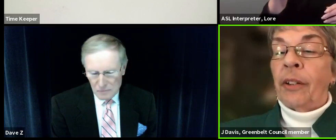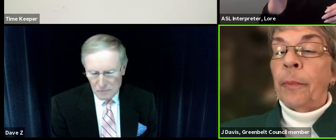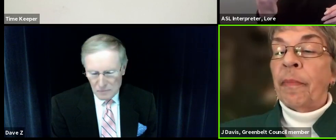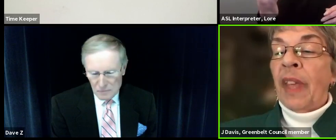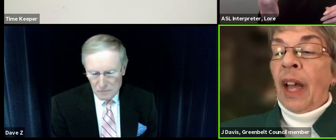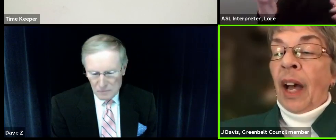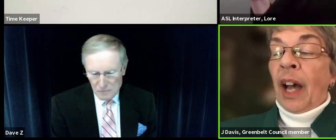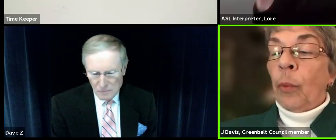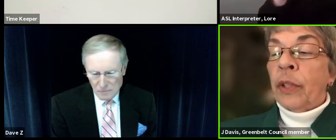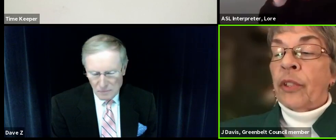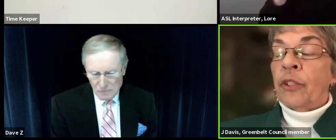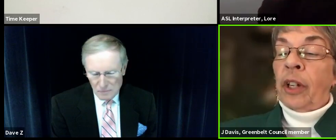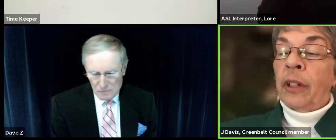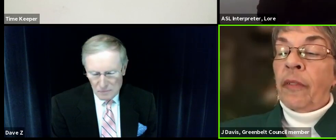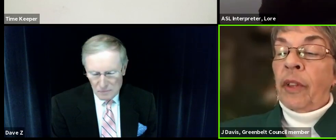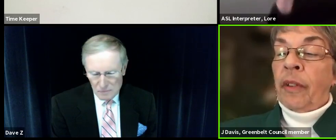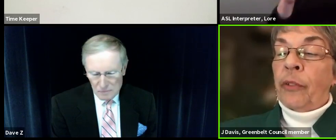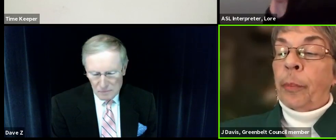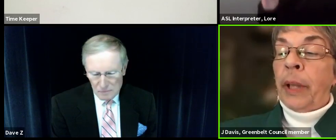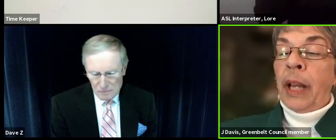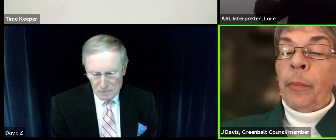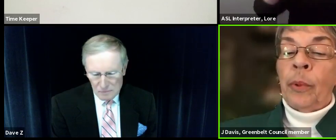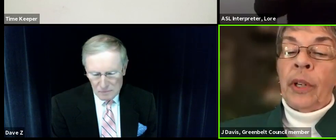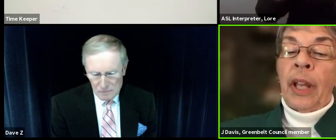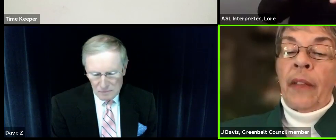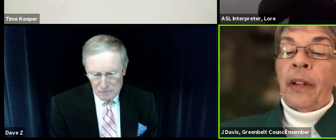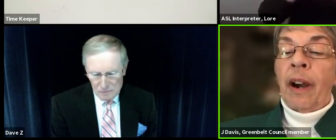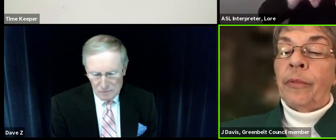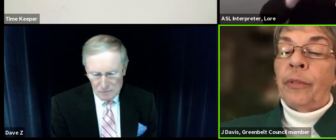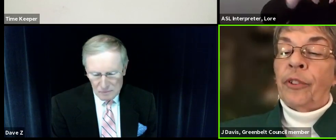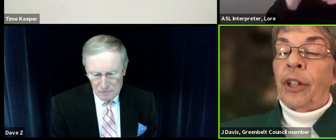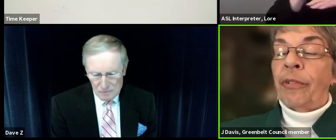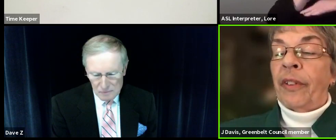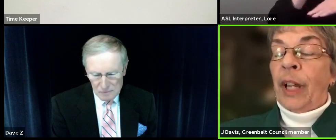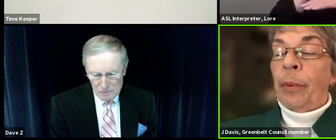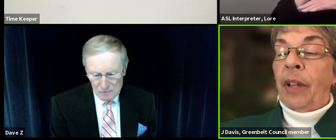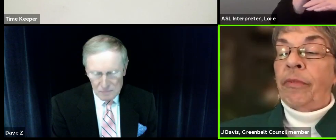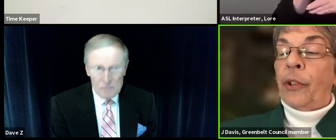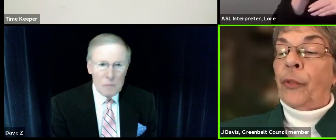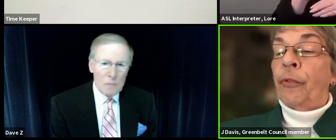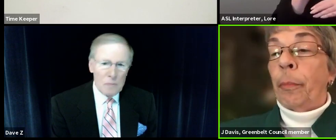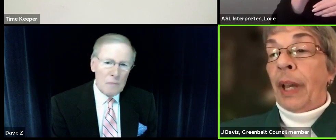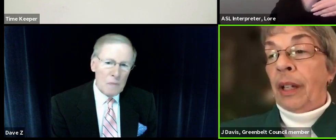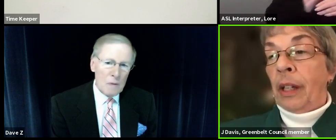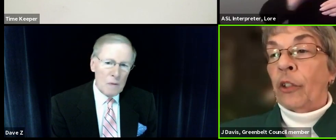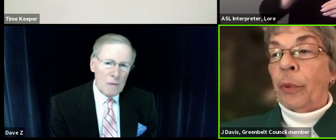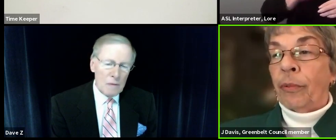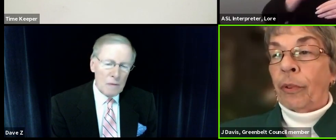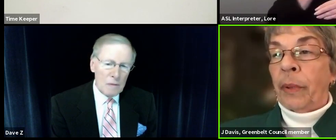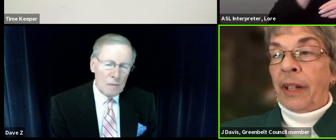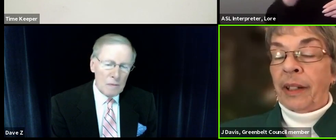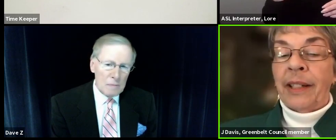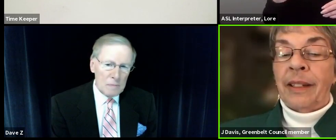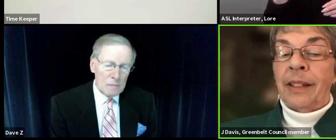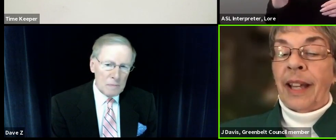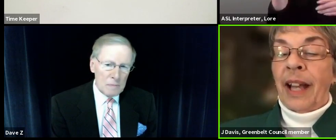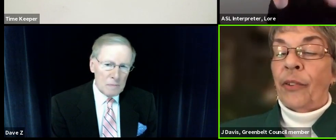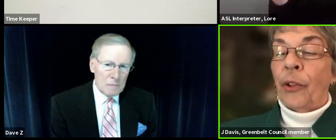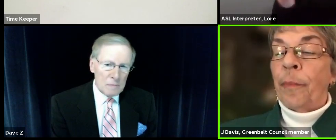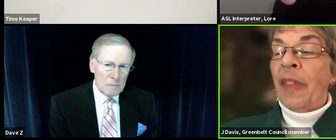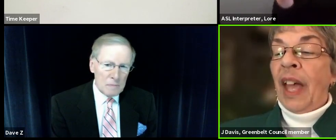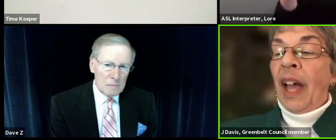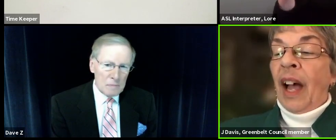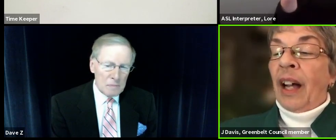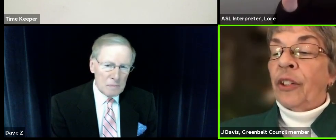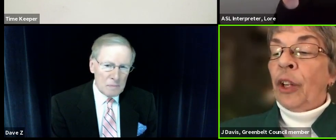educator. I was the chair of the advisory planning board and the carnival chair for the Labor Day Festival for many years before being elected to